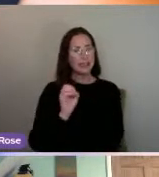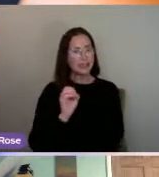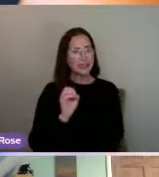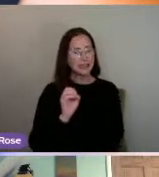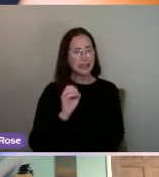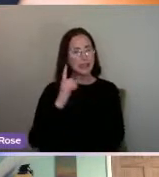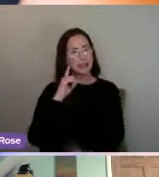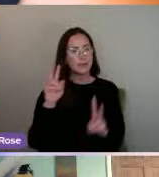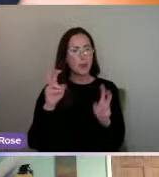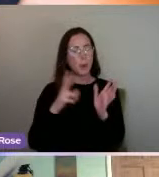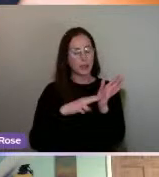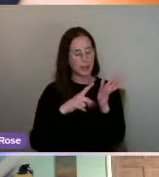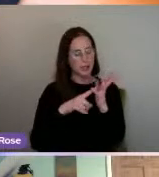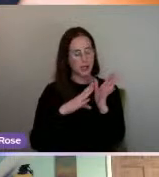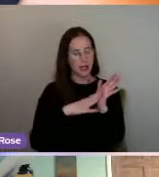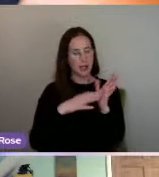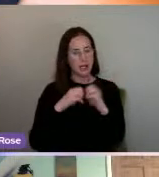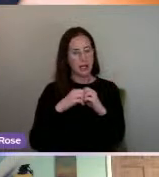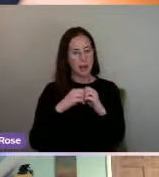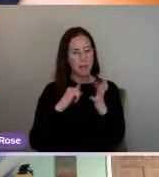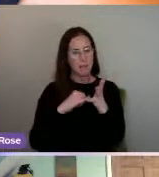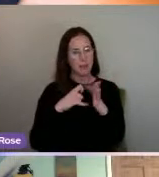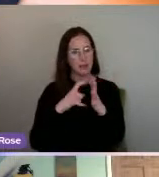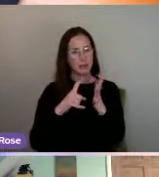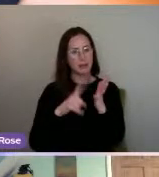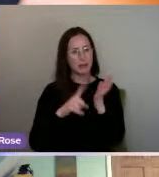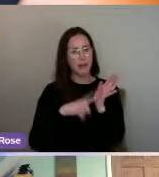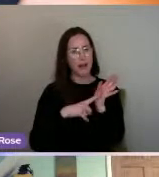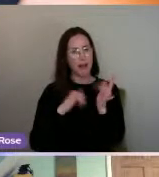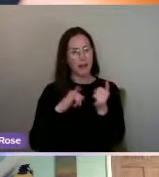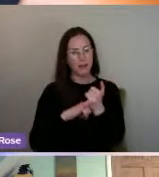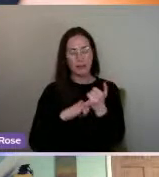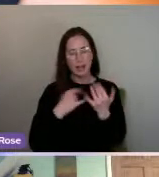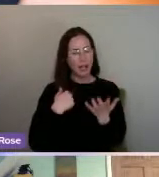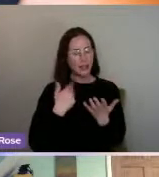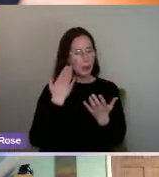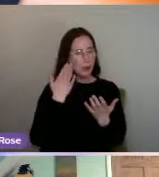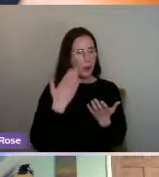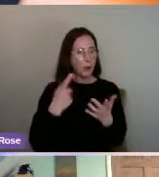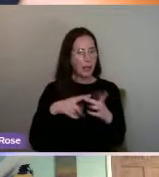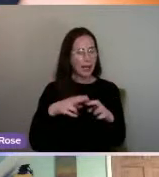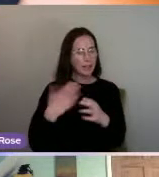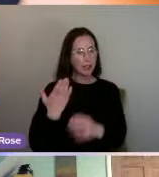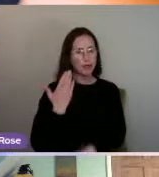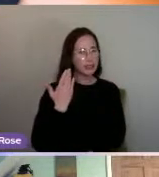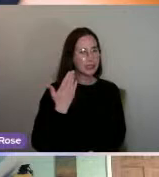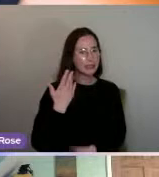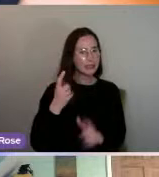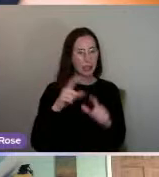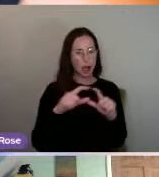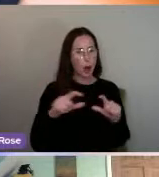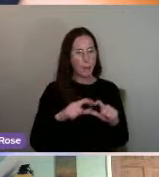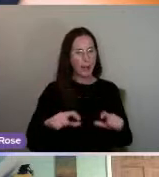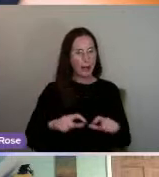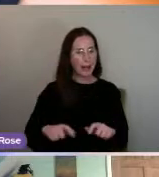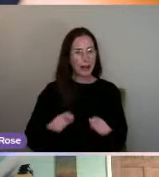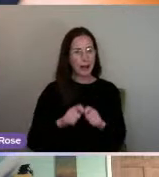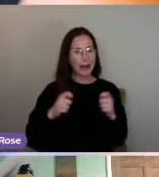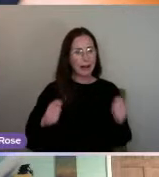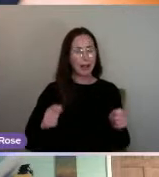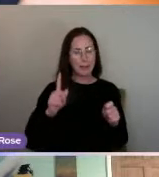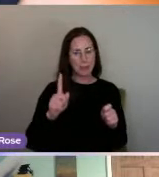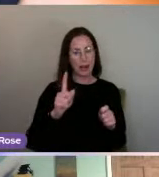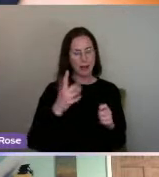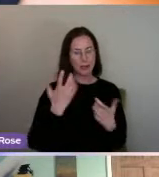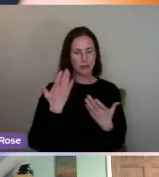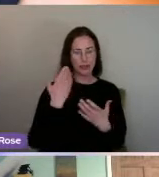– I don't know whether they're currently in any comics, but they have been around recently. And they've been in lots of other comics as well. And